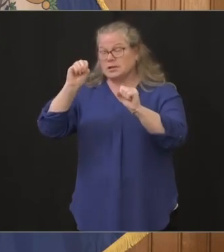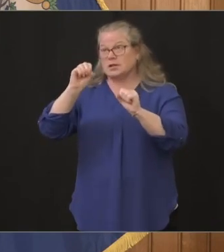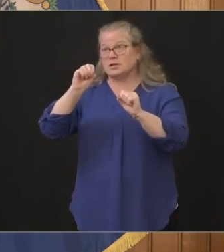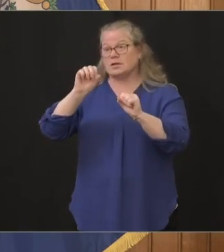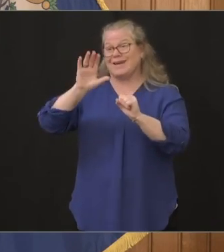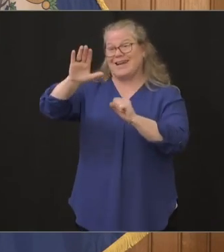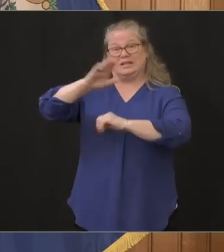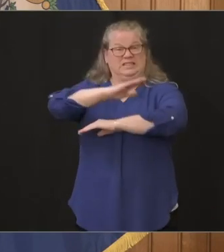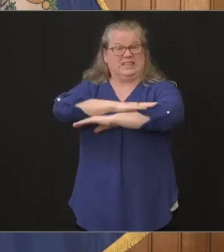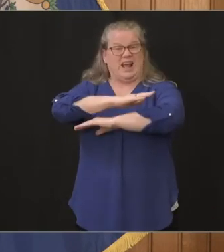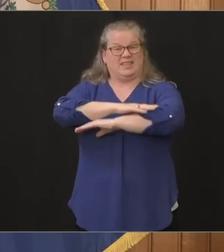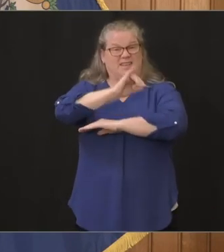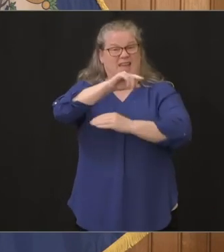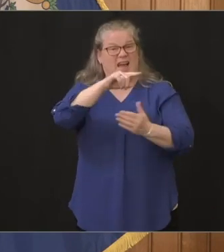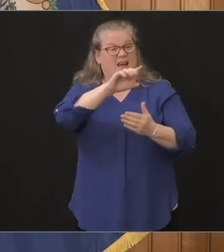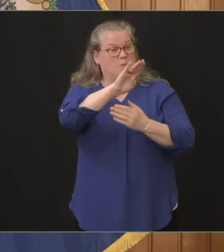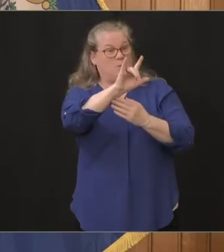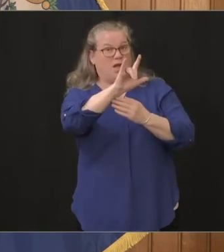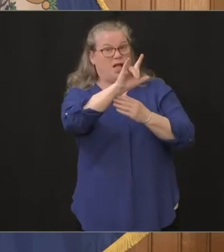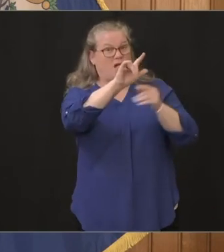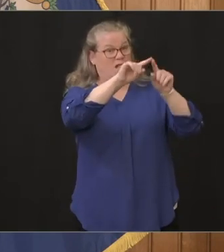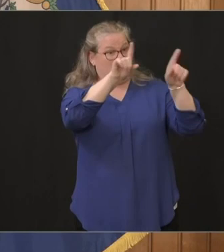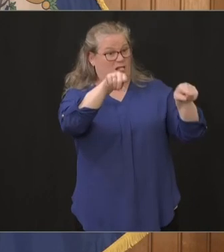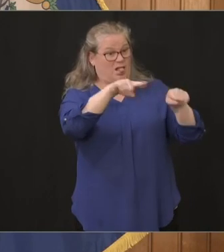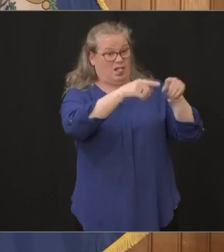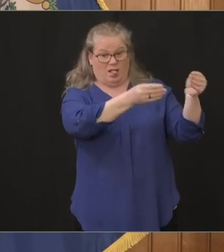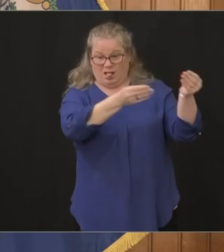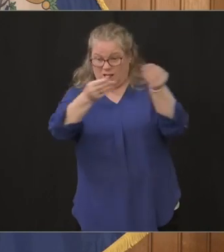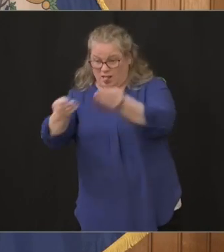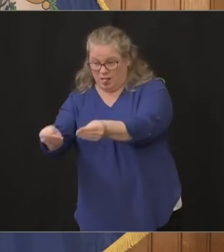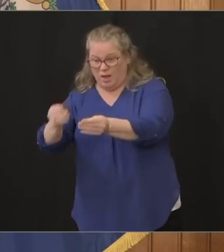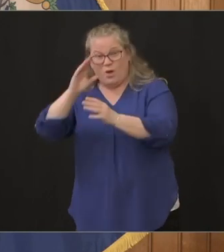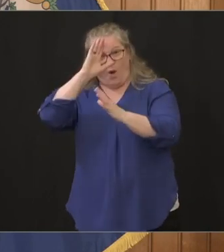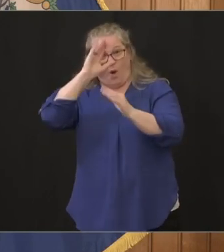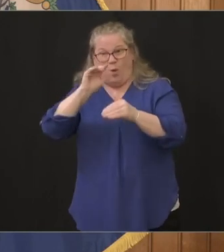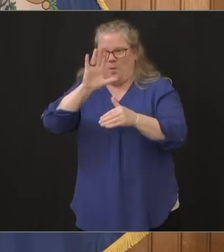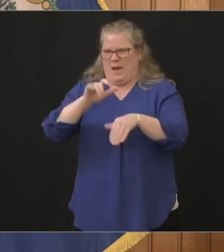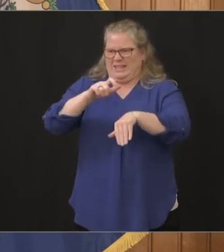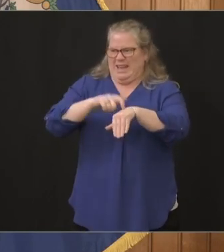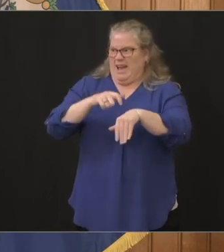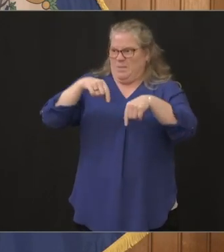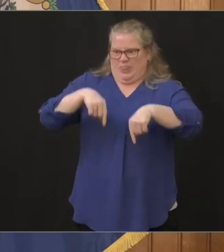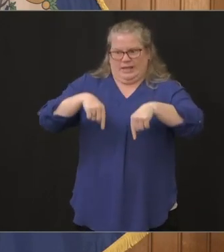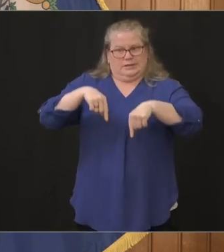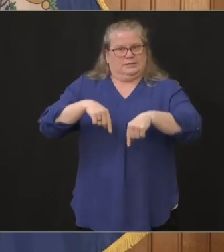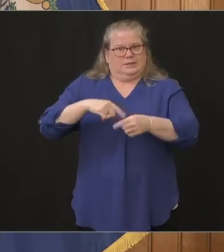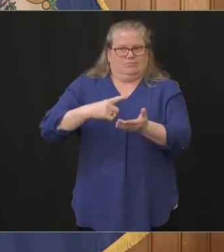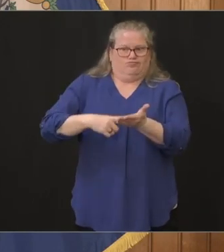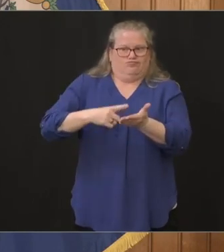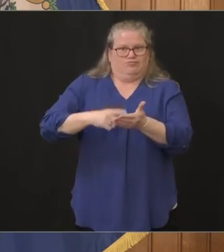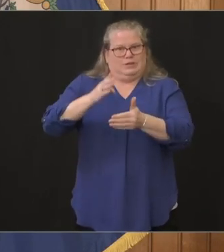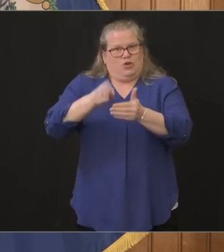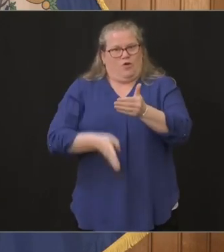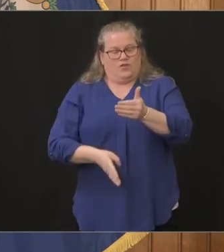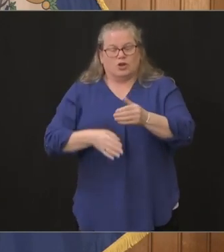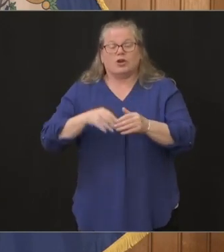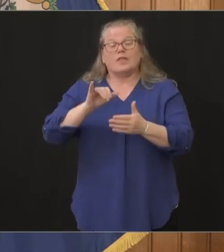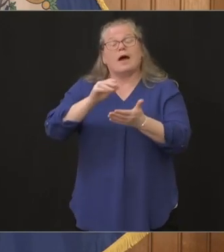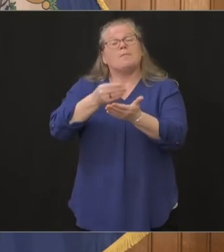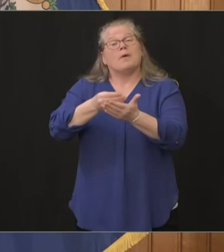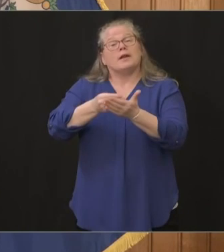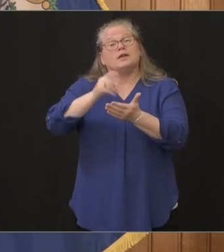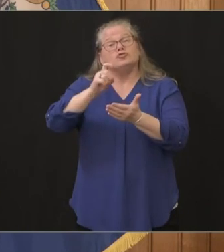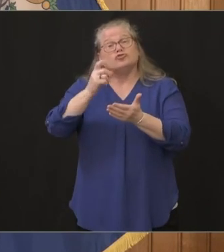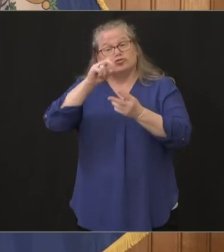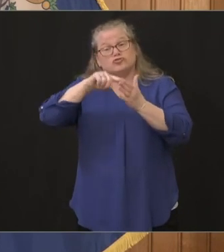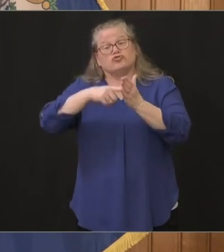be seeing that money pretty soon and I think you can count on that probably in the next three plus weeks count on it we'll see show me the